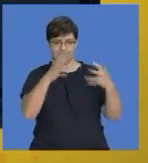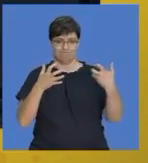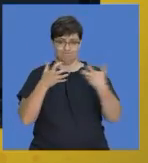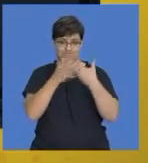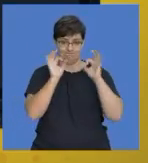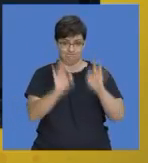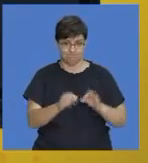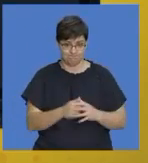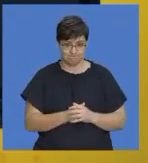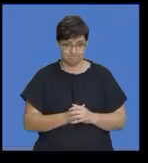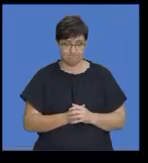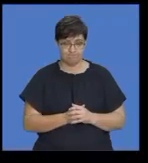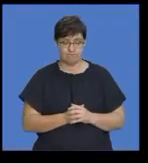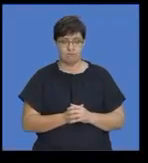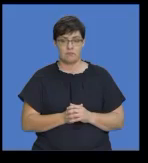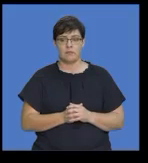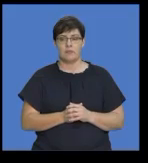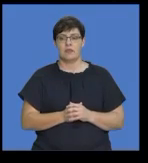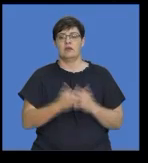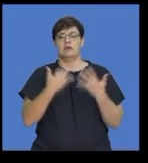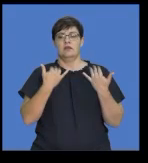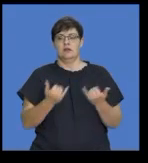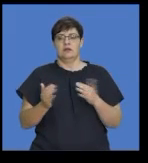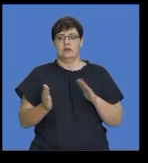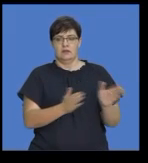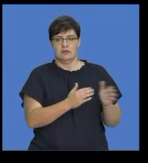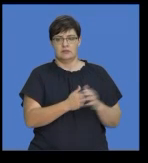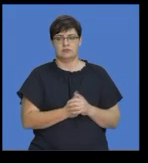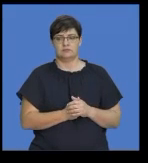question. Okay. So, then we go on.